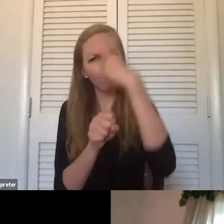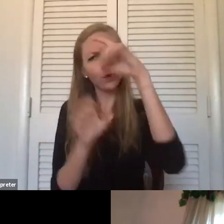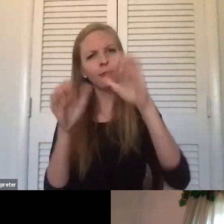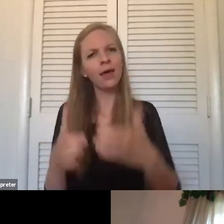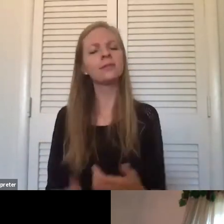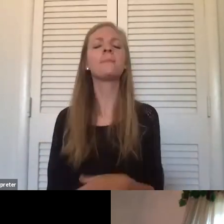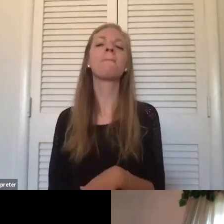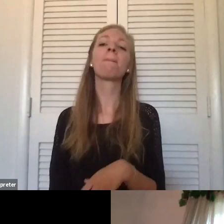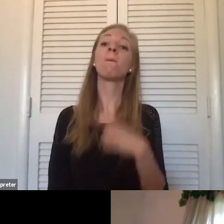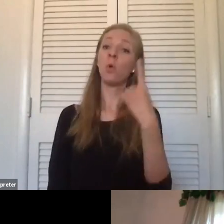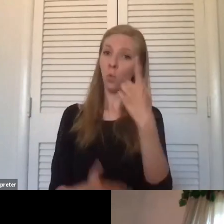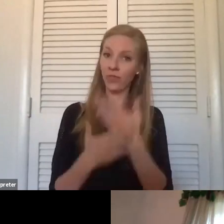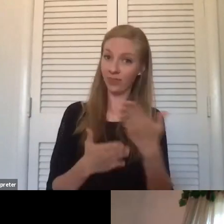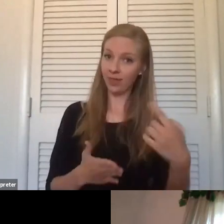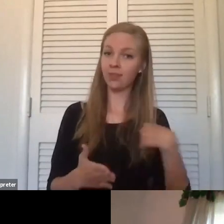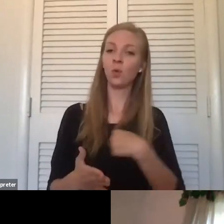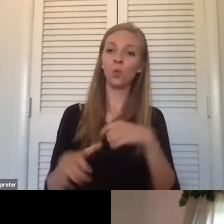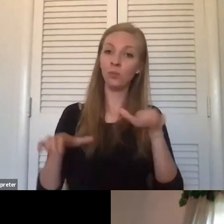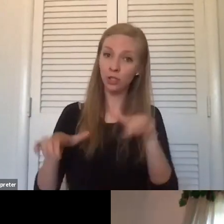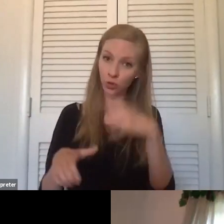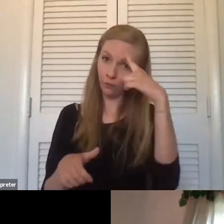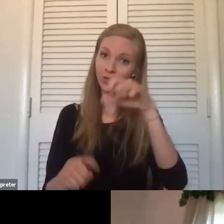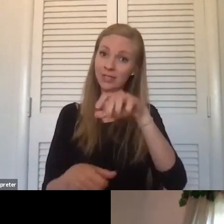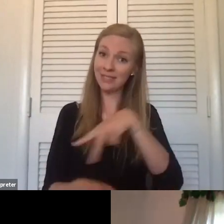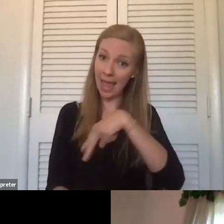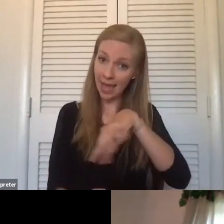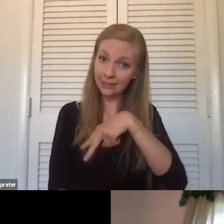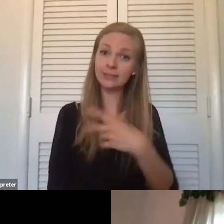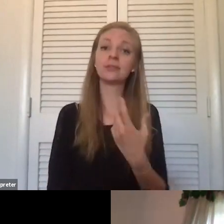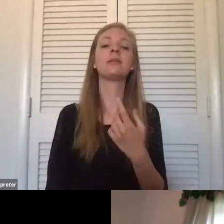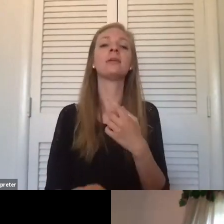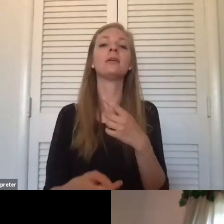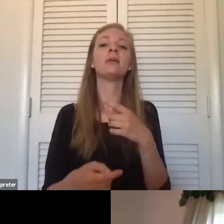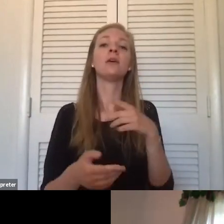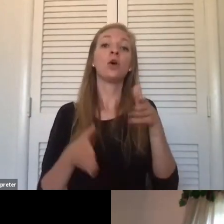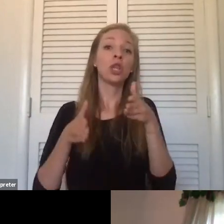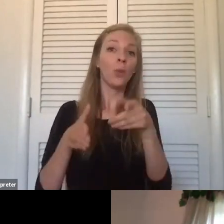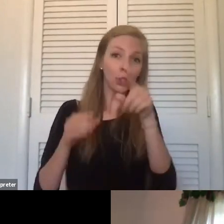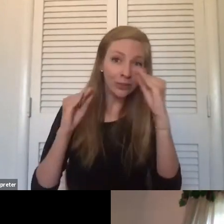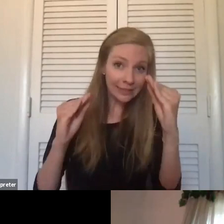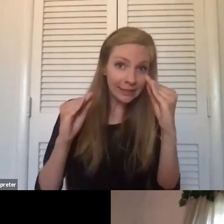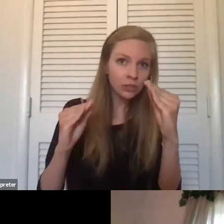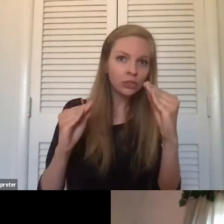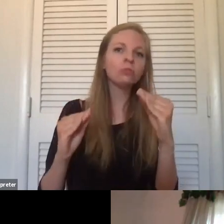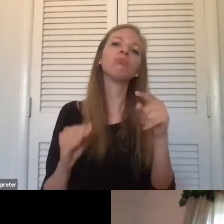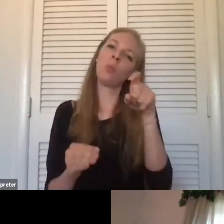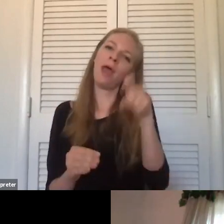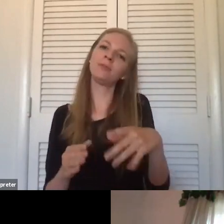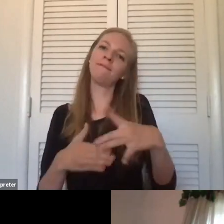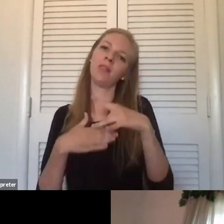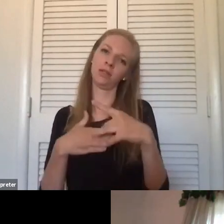things that you do in dance, the way you teach has to, you have to be flexible